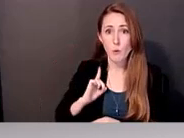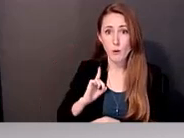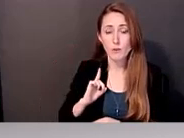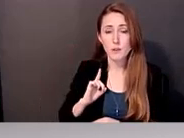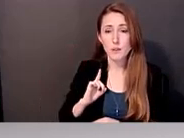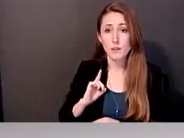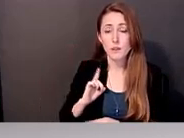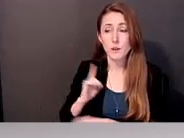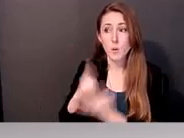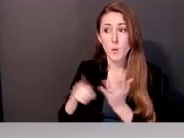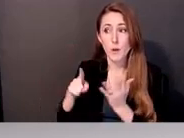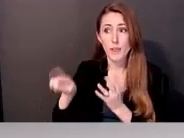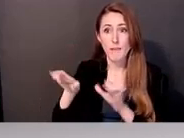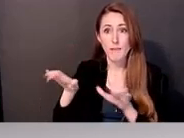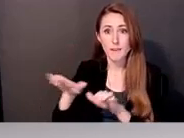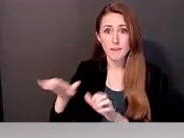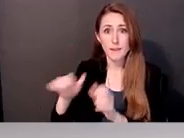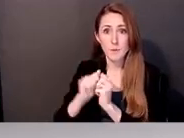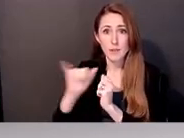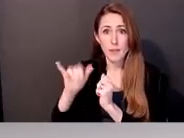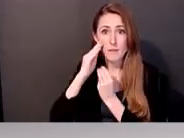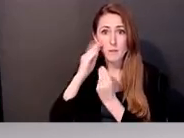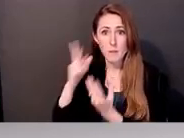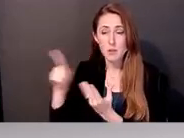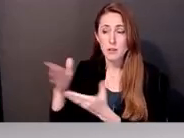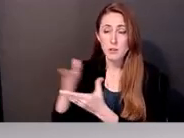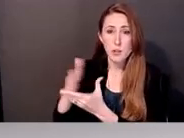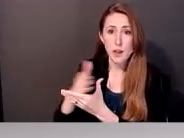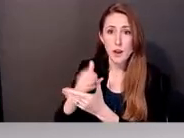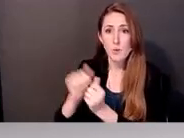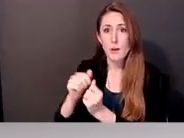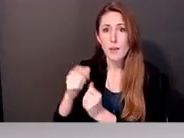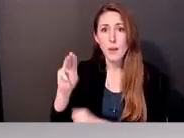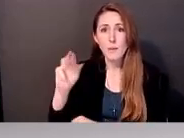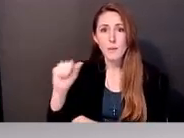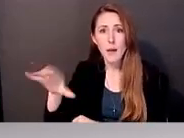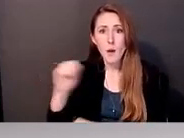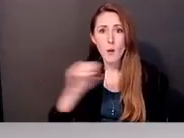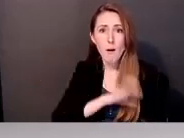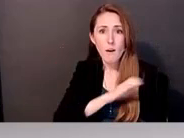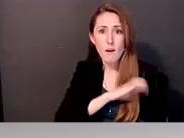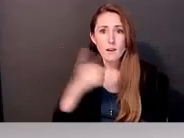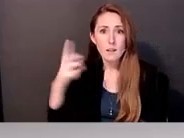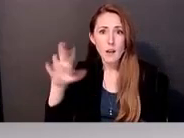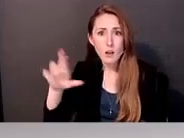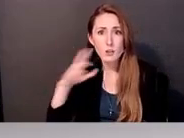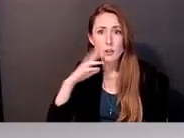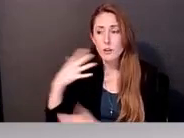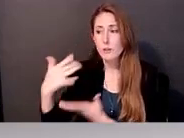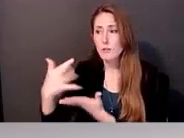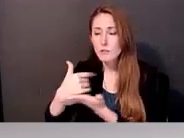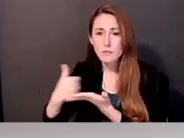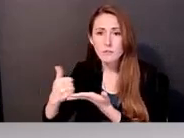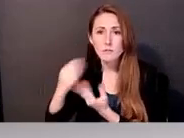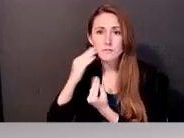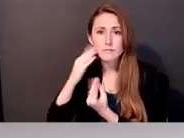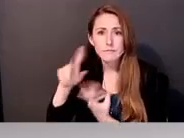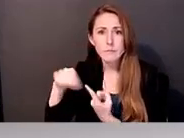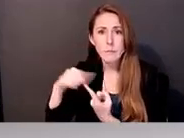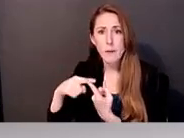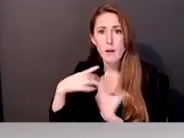information, you know, the fact that they shared it with this person, this doctor who's putting together a compendium of health and wellness coaching currently,